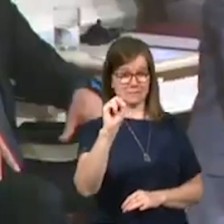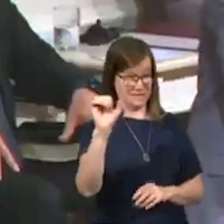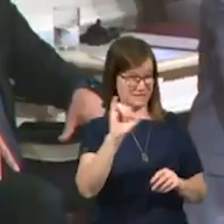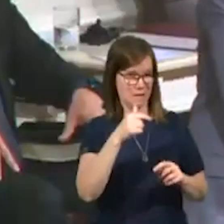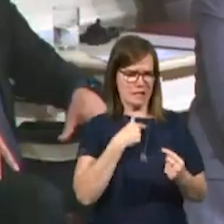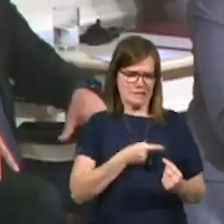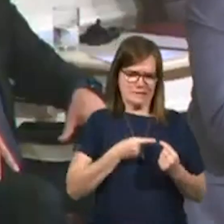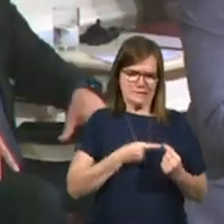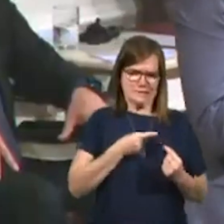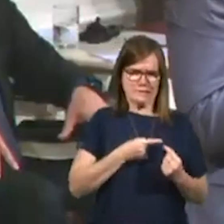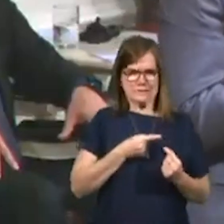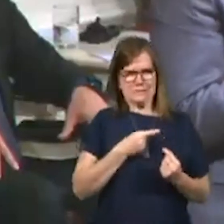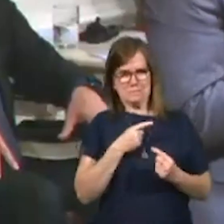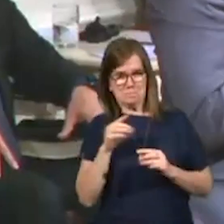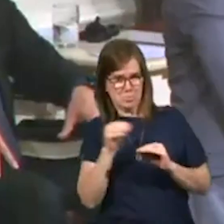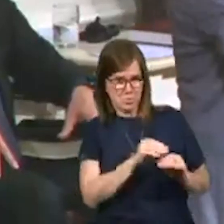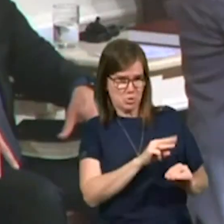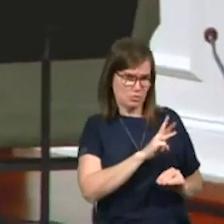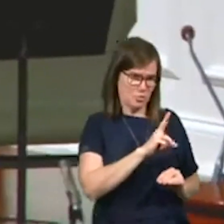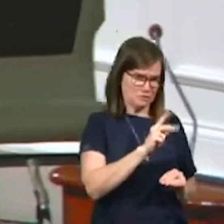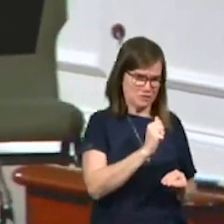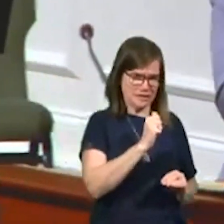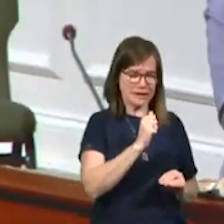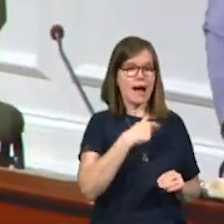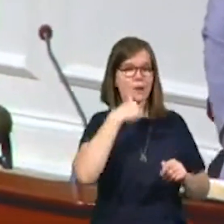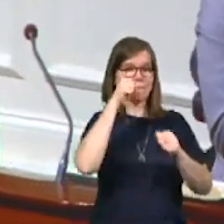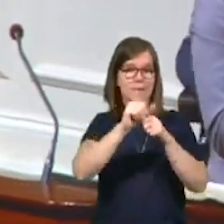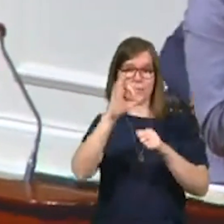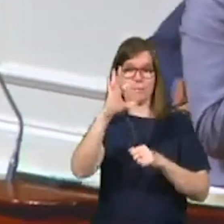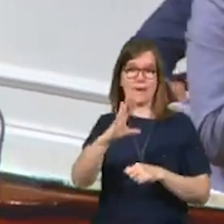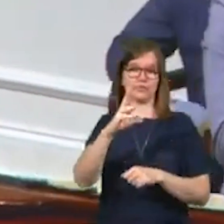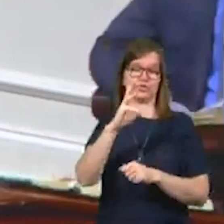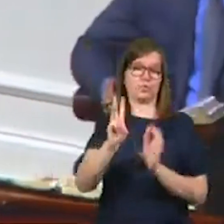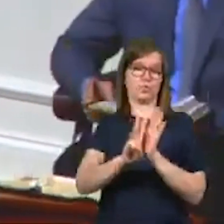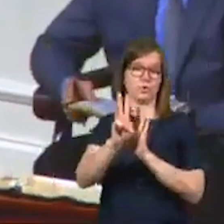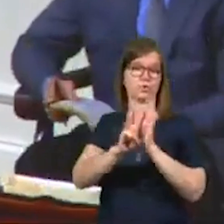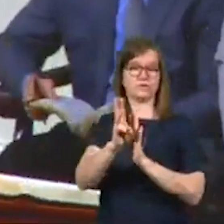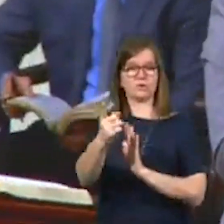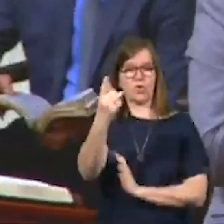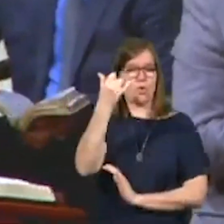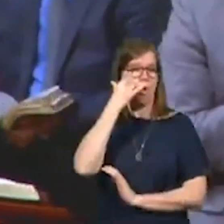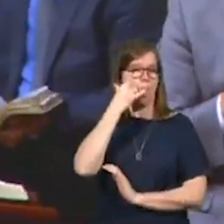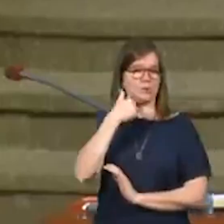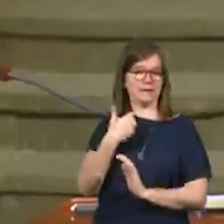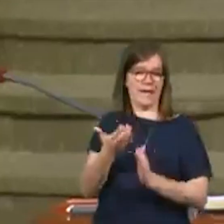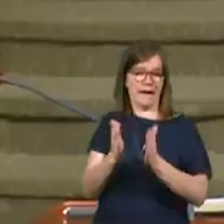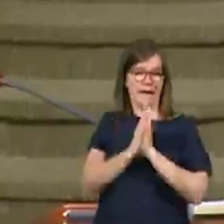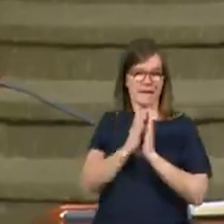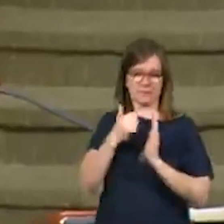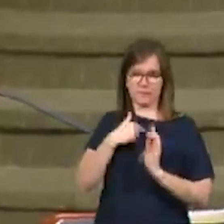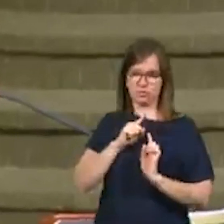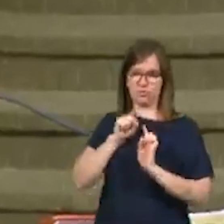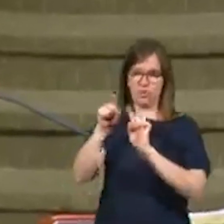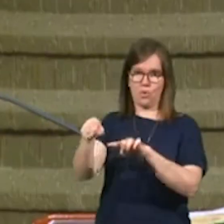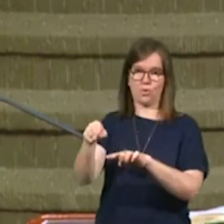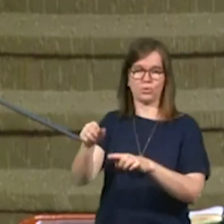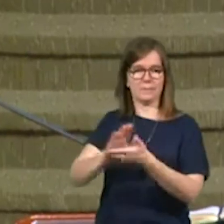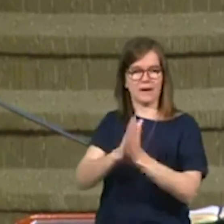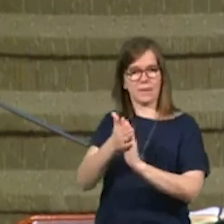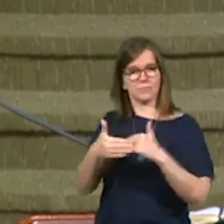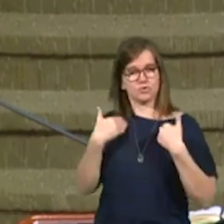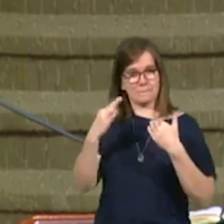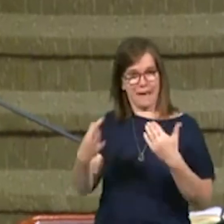or come to West Virginia. I can remember when Pastor Wilkerson called and he asked me to consider praying about coming to be the youth pastor here at the church. Boy, wrestled with that.